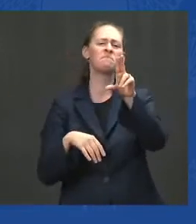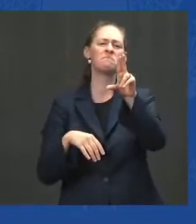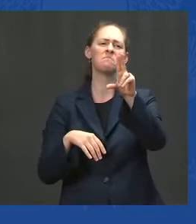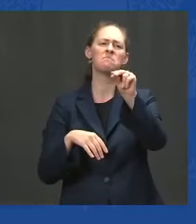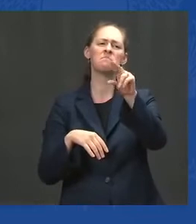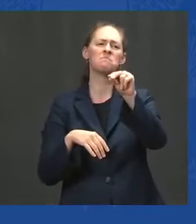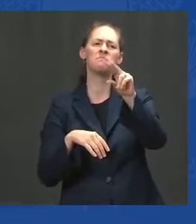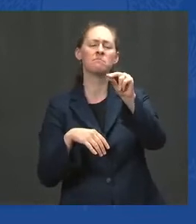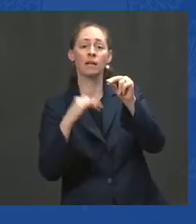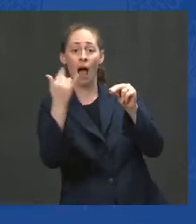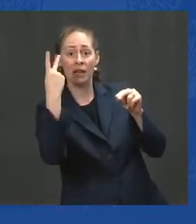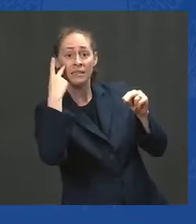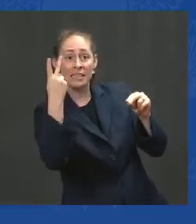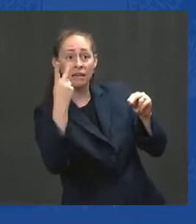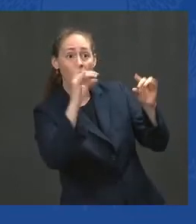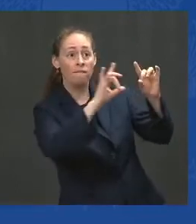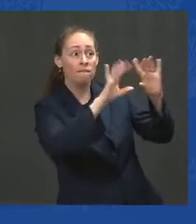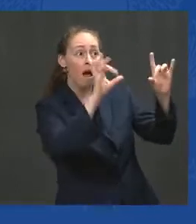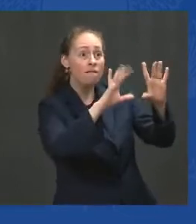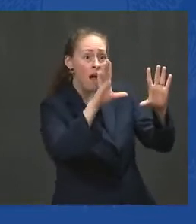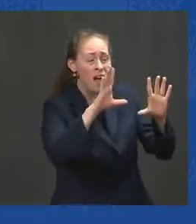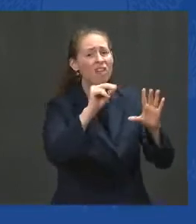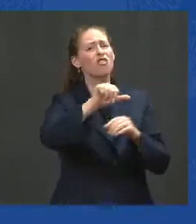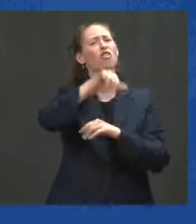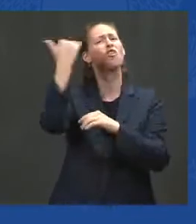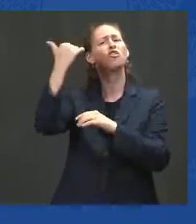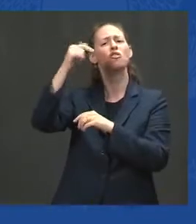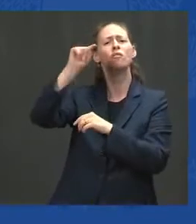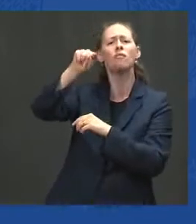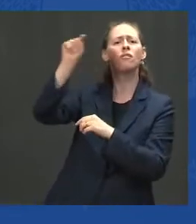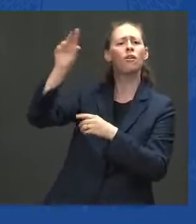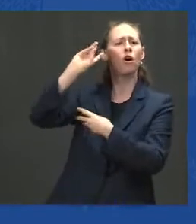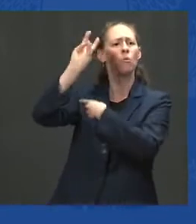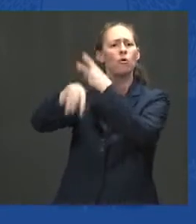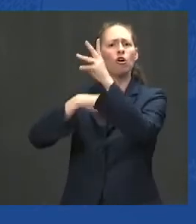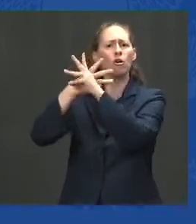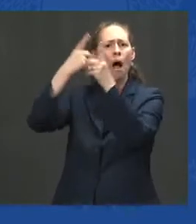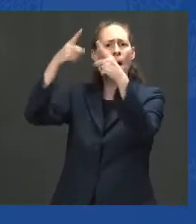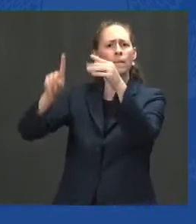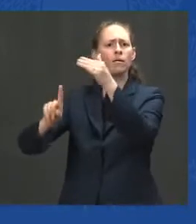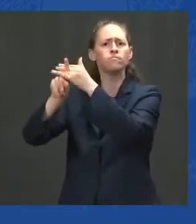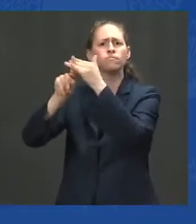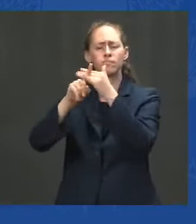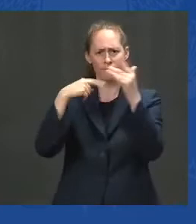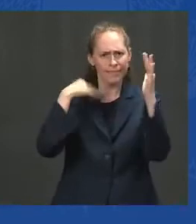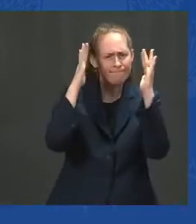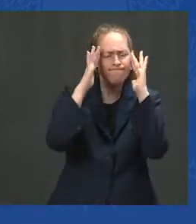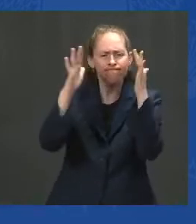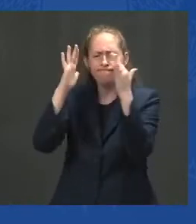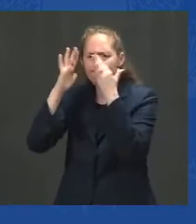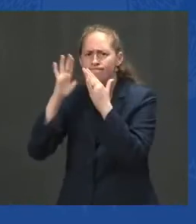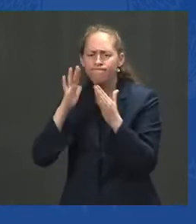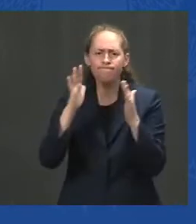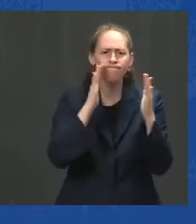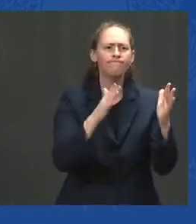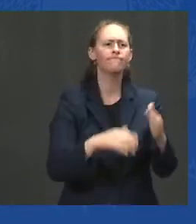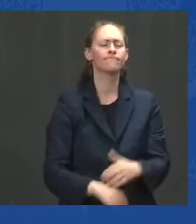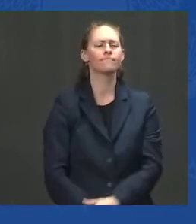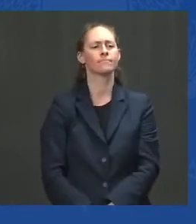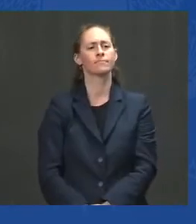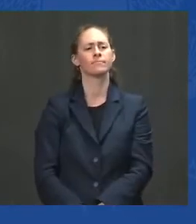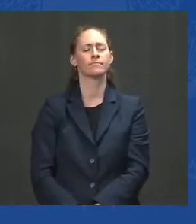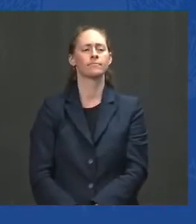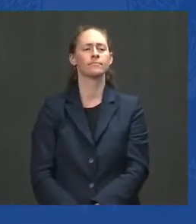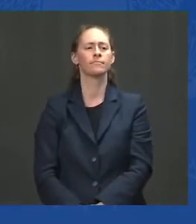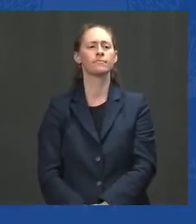parts of the world. Our mission to degrade the terrorist threat of al-Qaeda in Afghanistan and kill